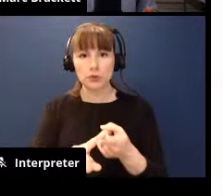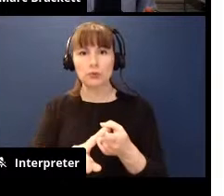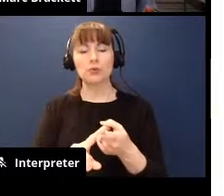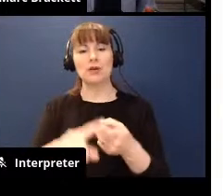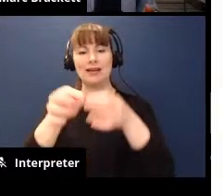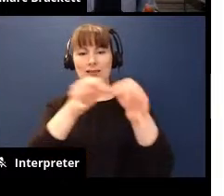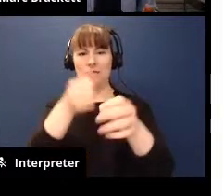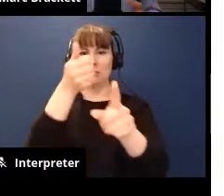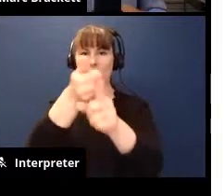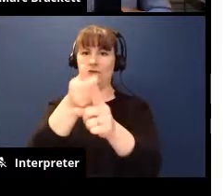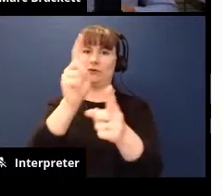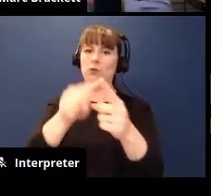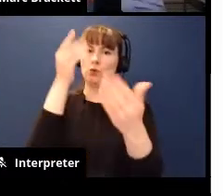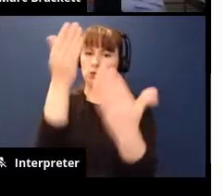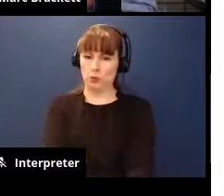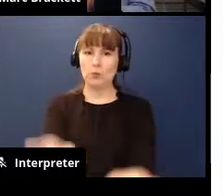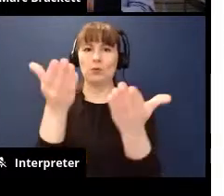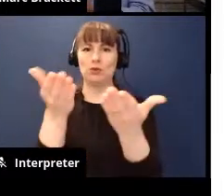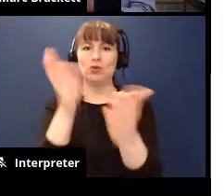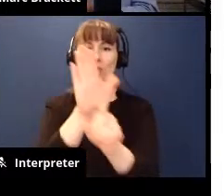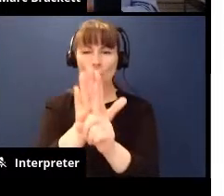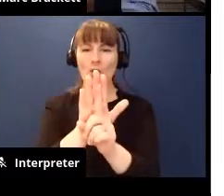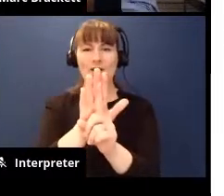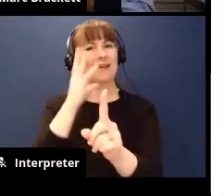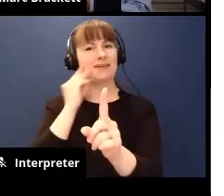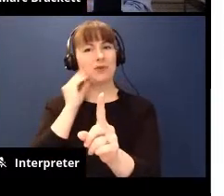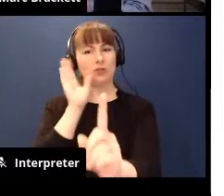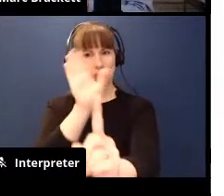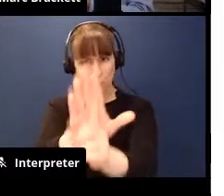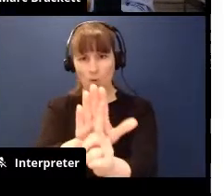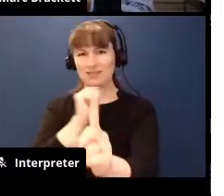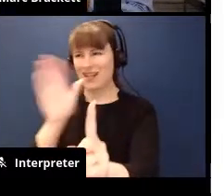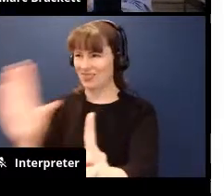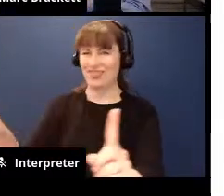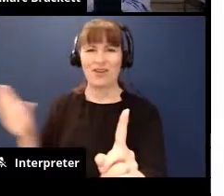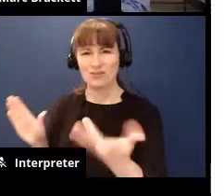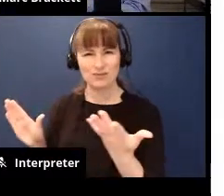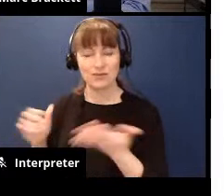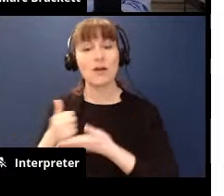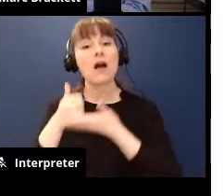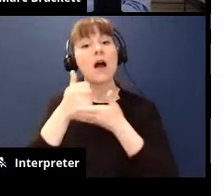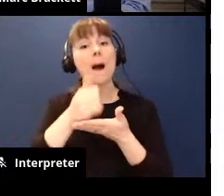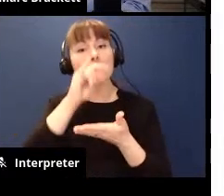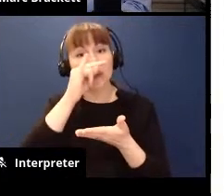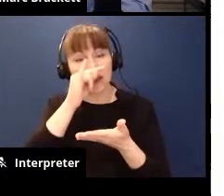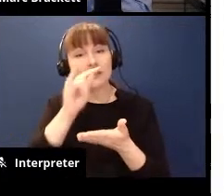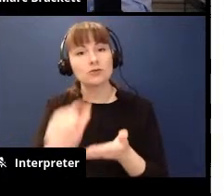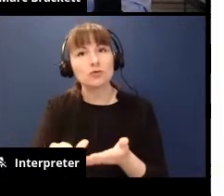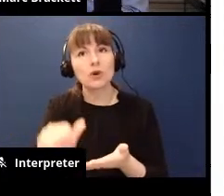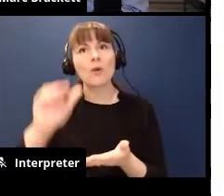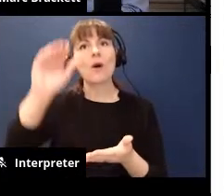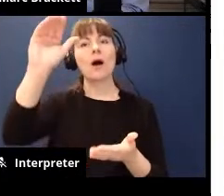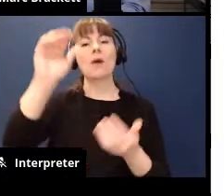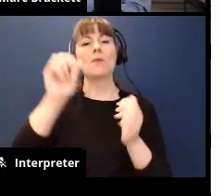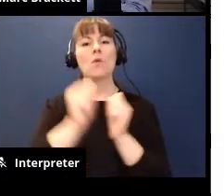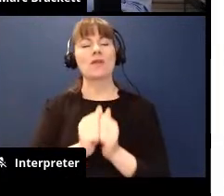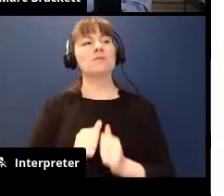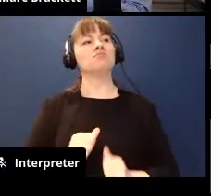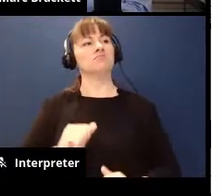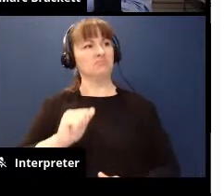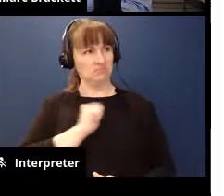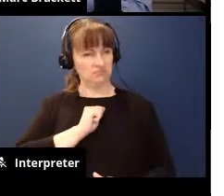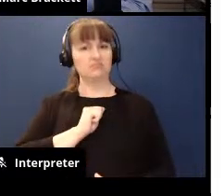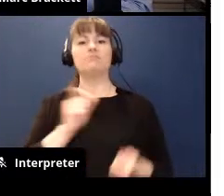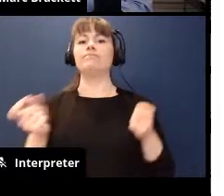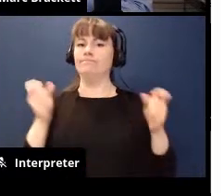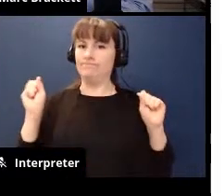so it's like helping your kids grow up in a way where they have a sense of agency right